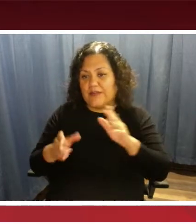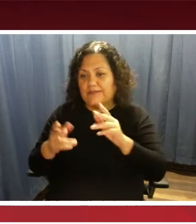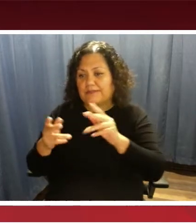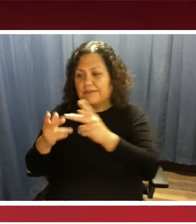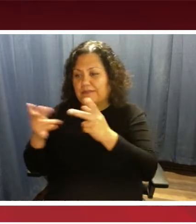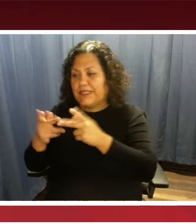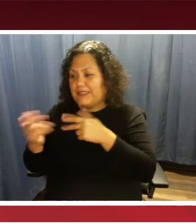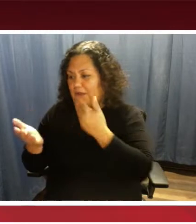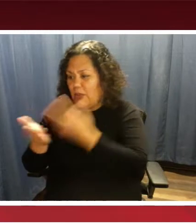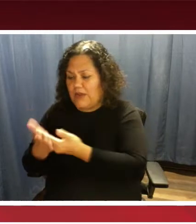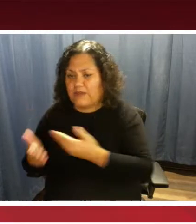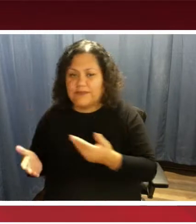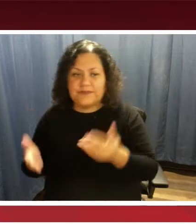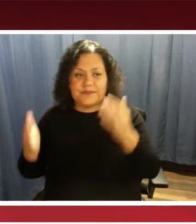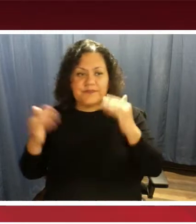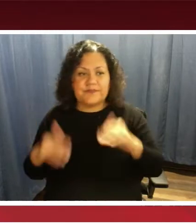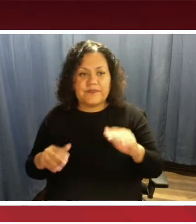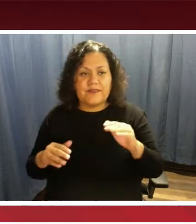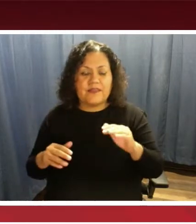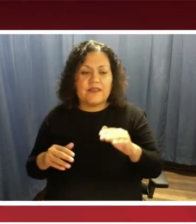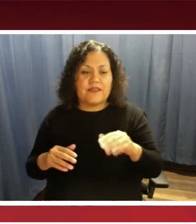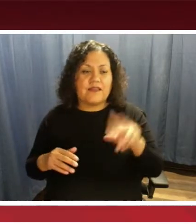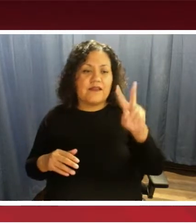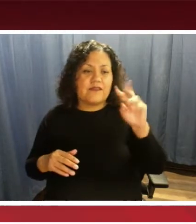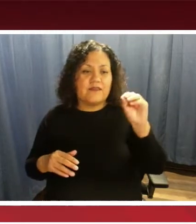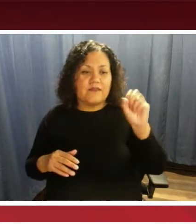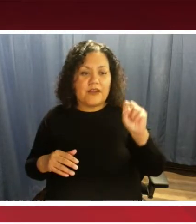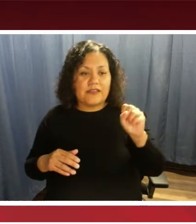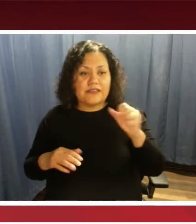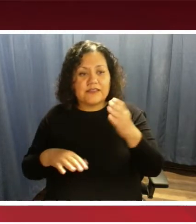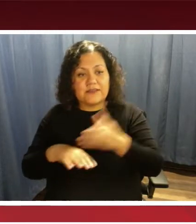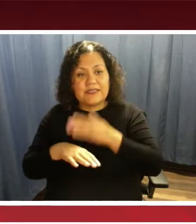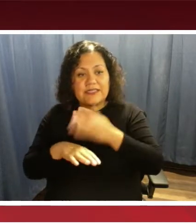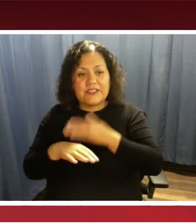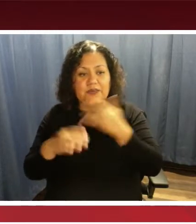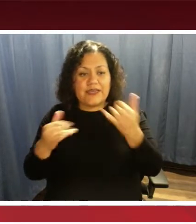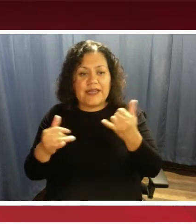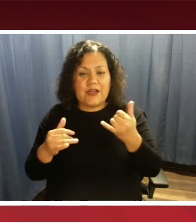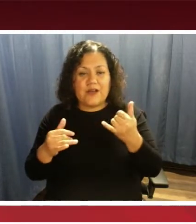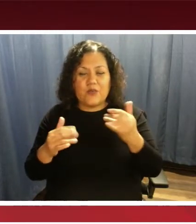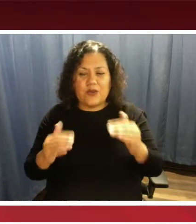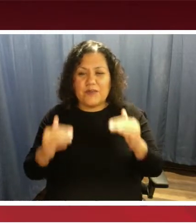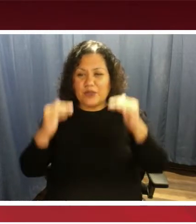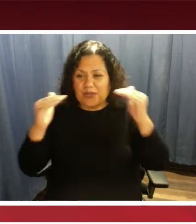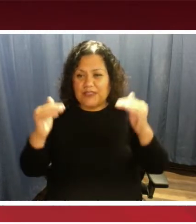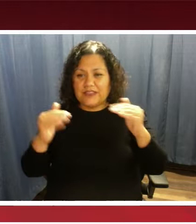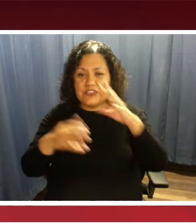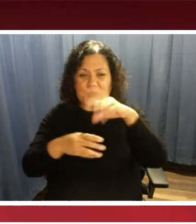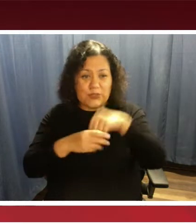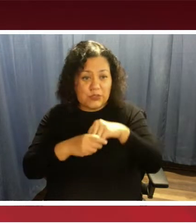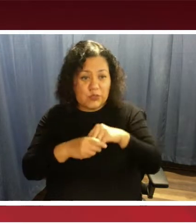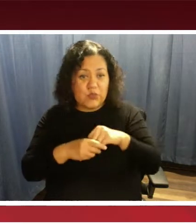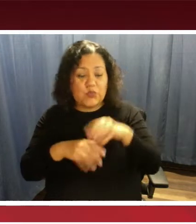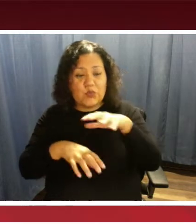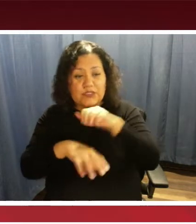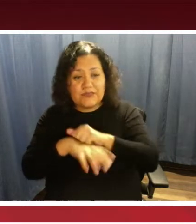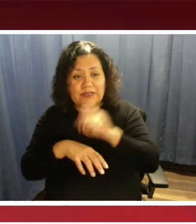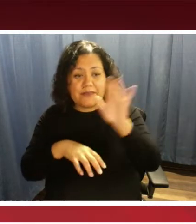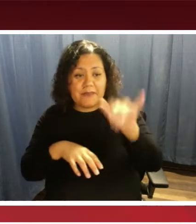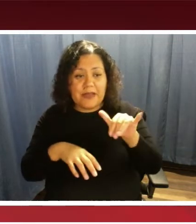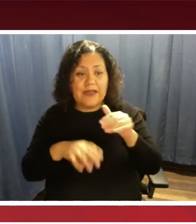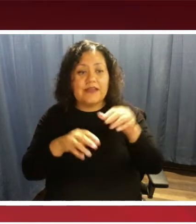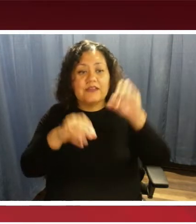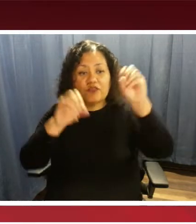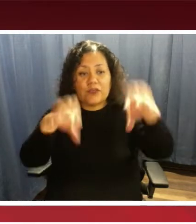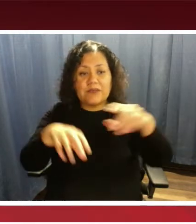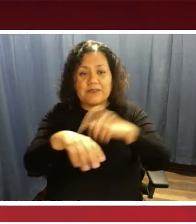We're doing a VOS modification right now, and it's currently being upgraded to include reservations by drop off time. If you go in there